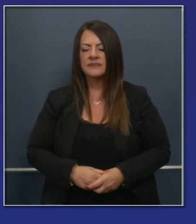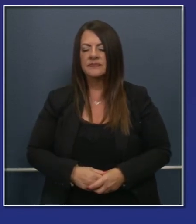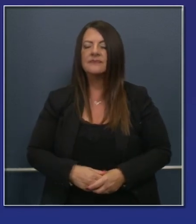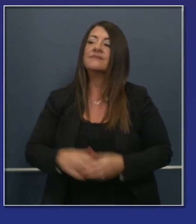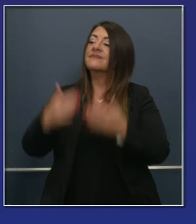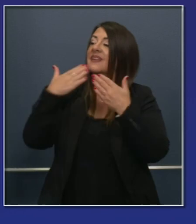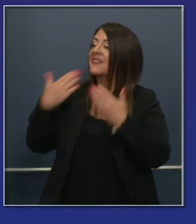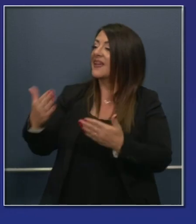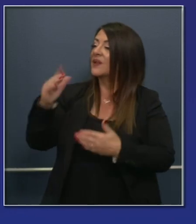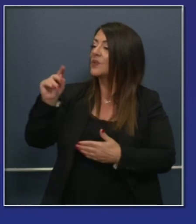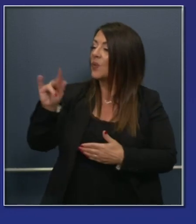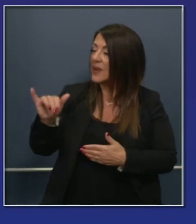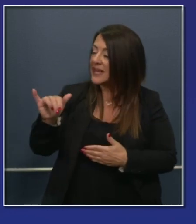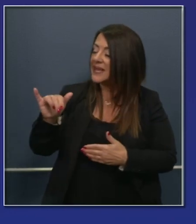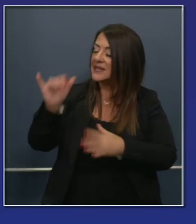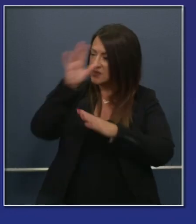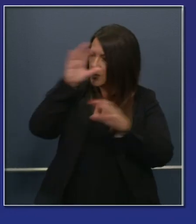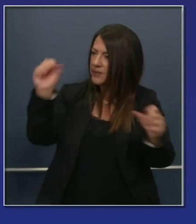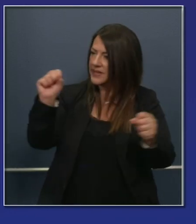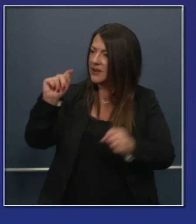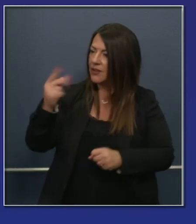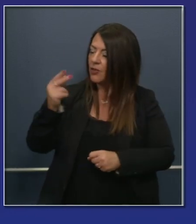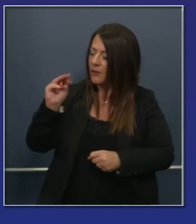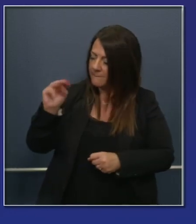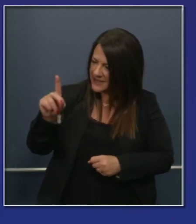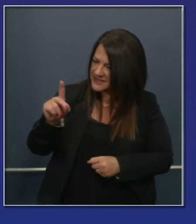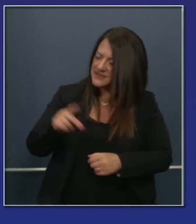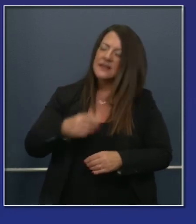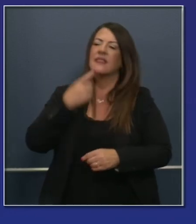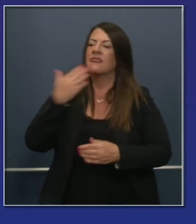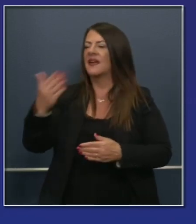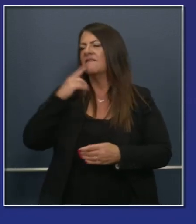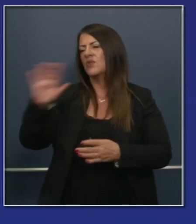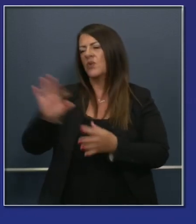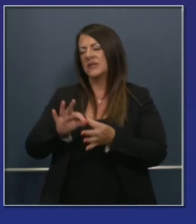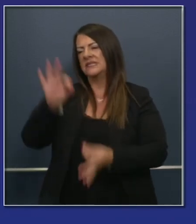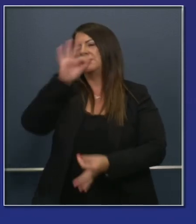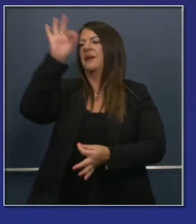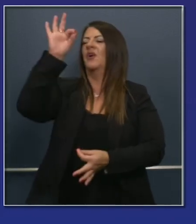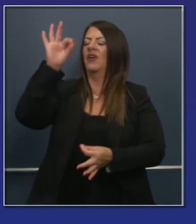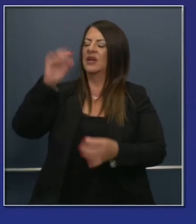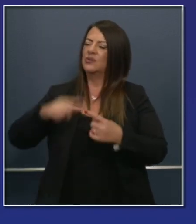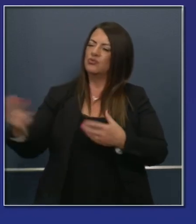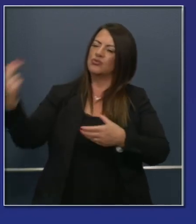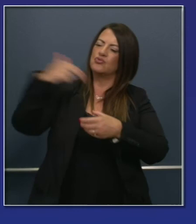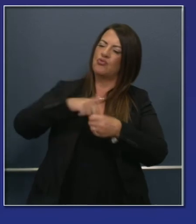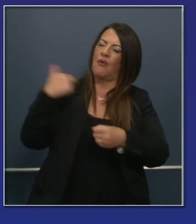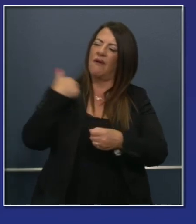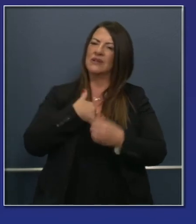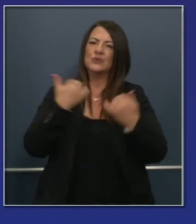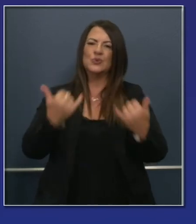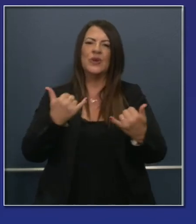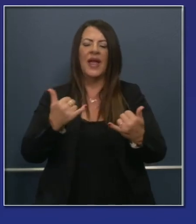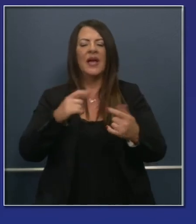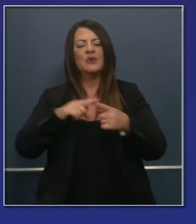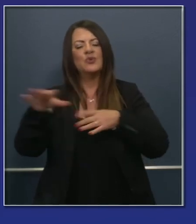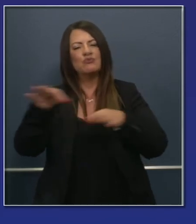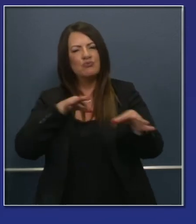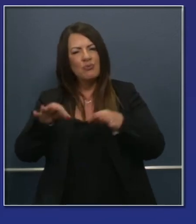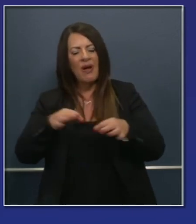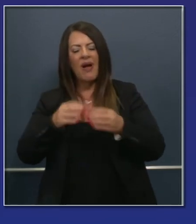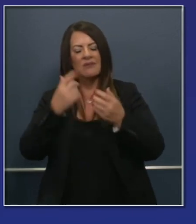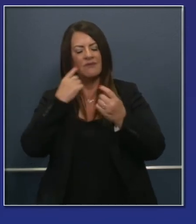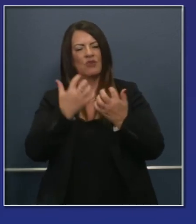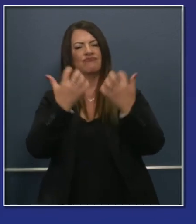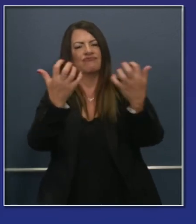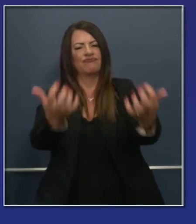Mr. Superintendent, and thank you for the spirit that brought you today to join us, but moreover all the outstanding work you've done. I think